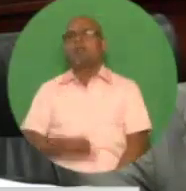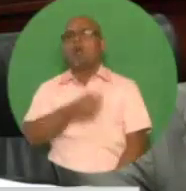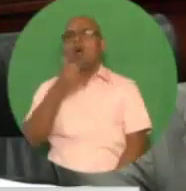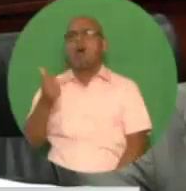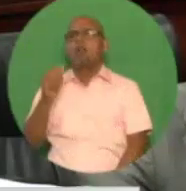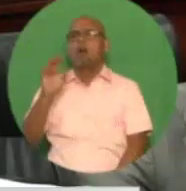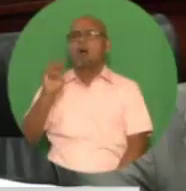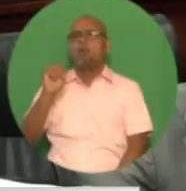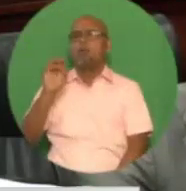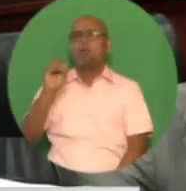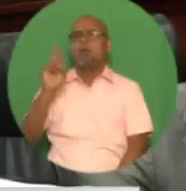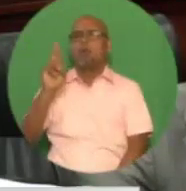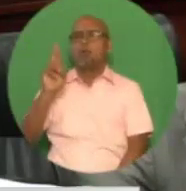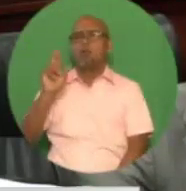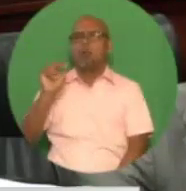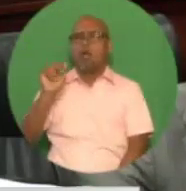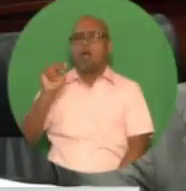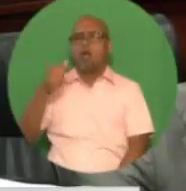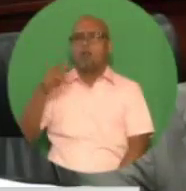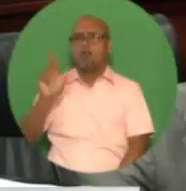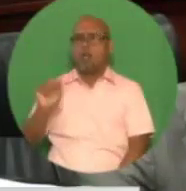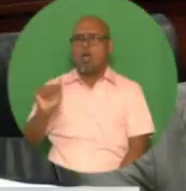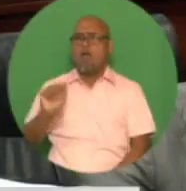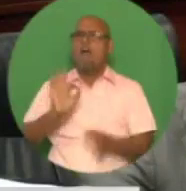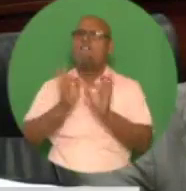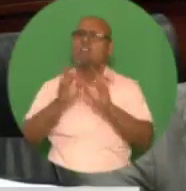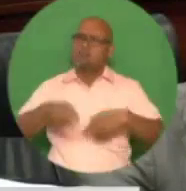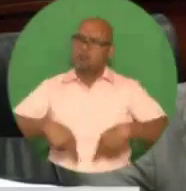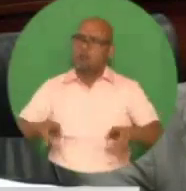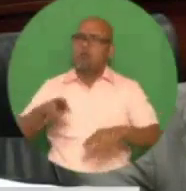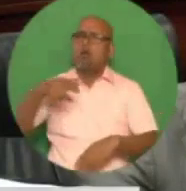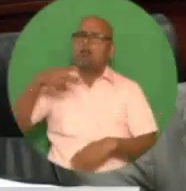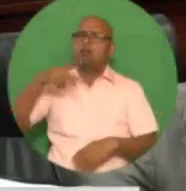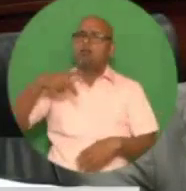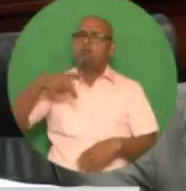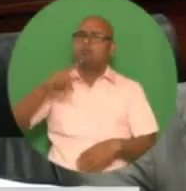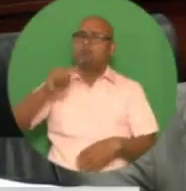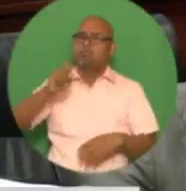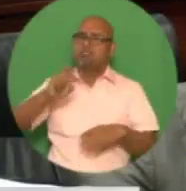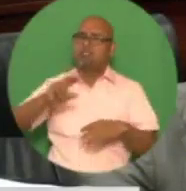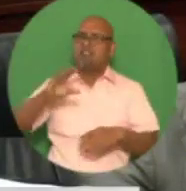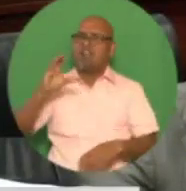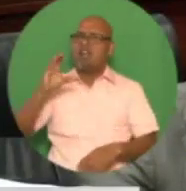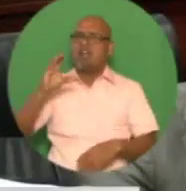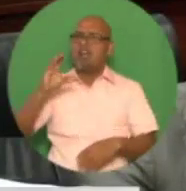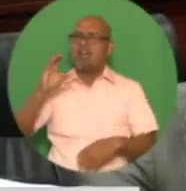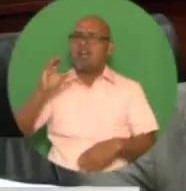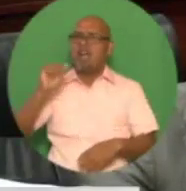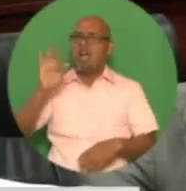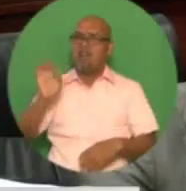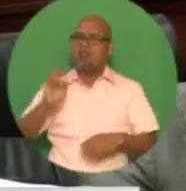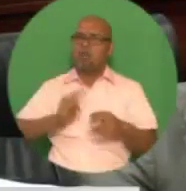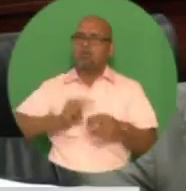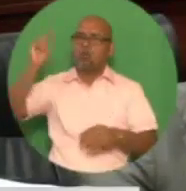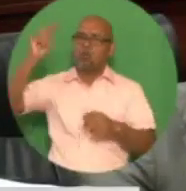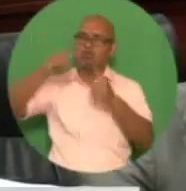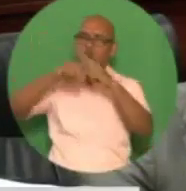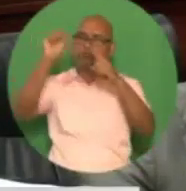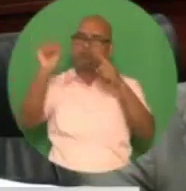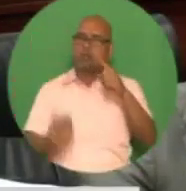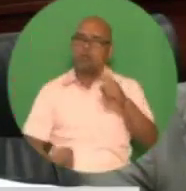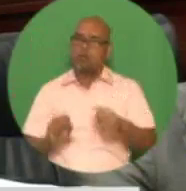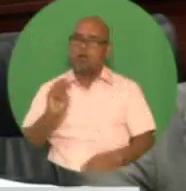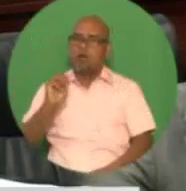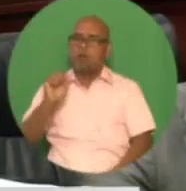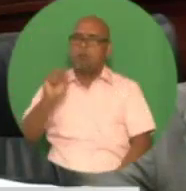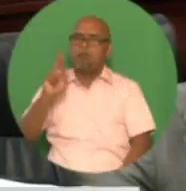three phases, from Petit Cafe in the north to Marac Village in the south. It would facilitate safe